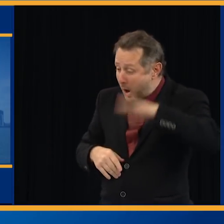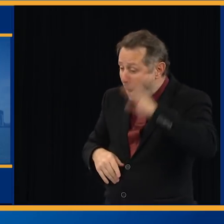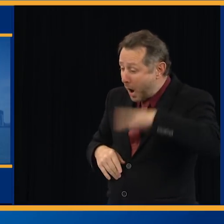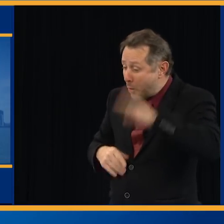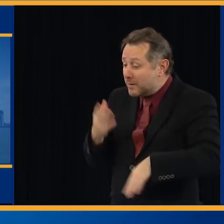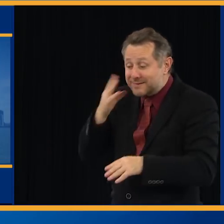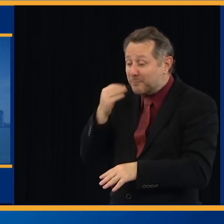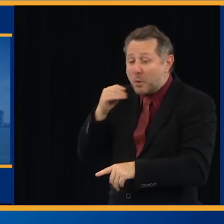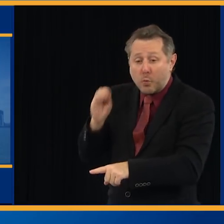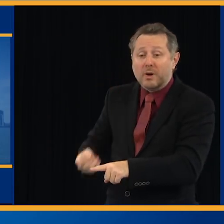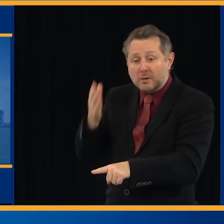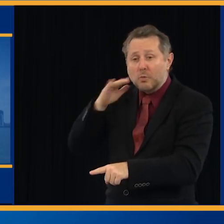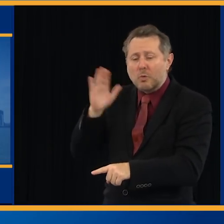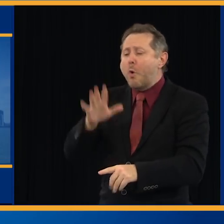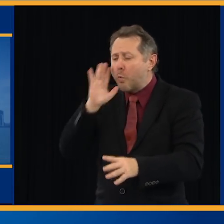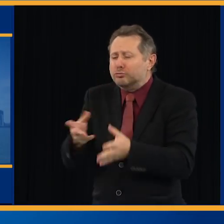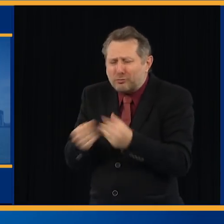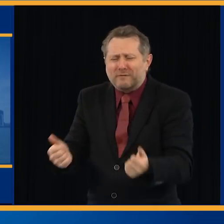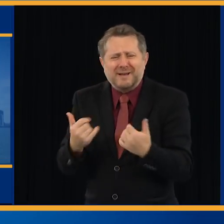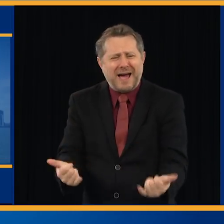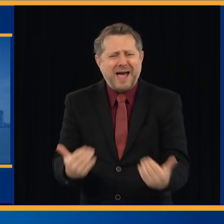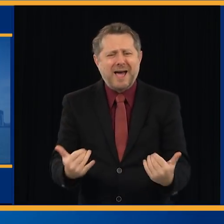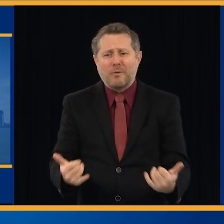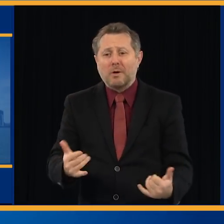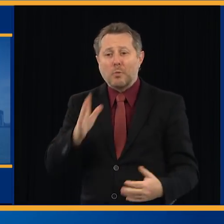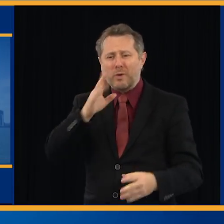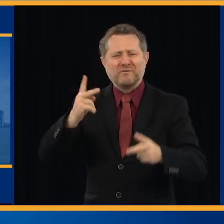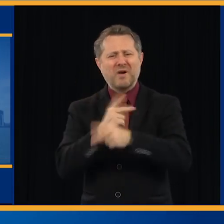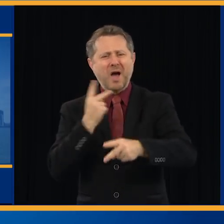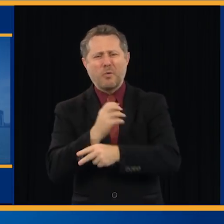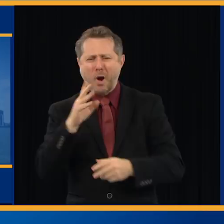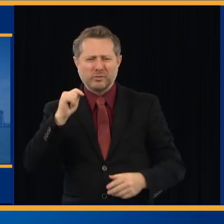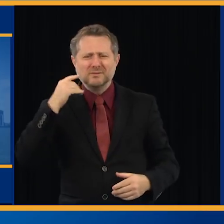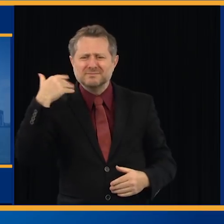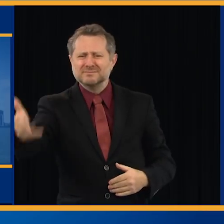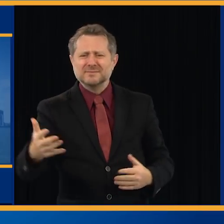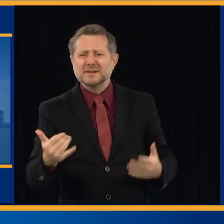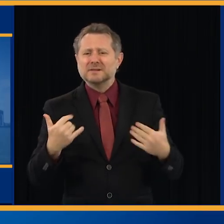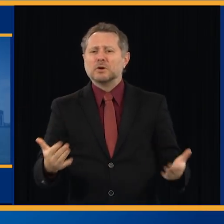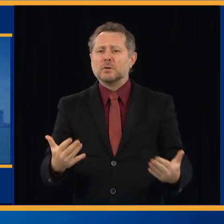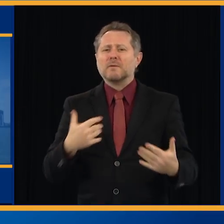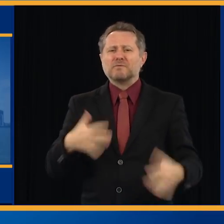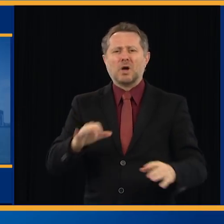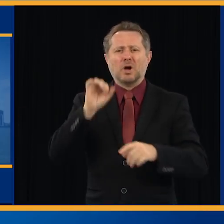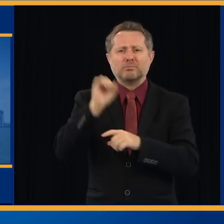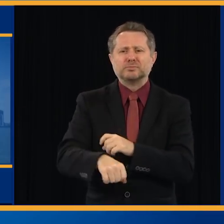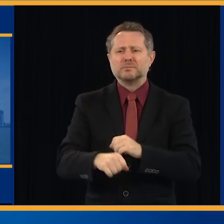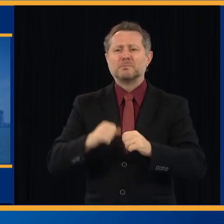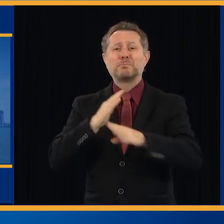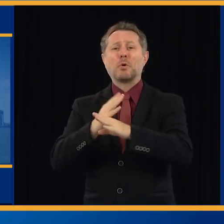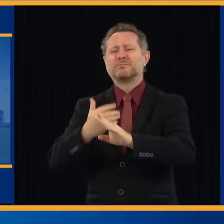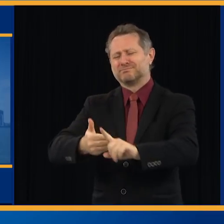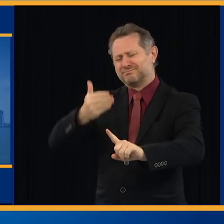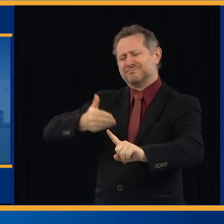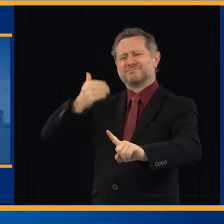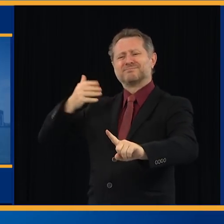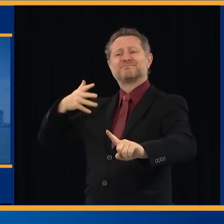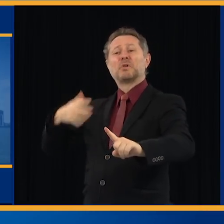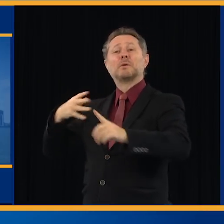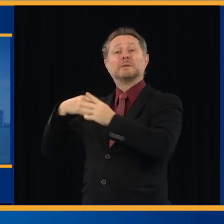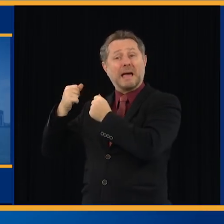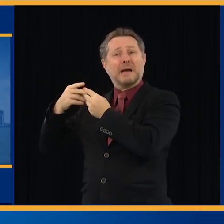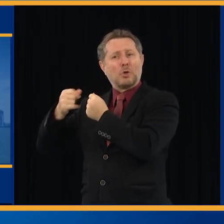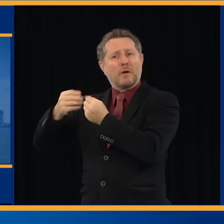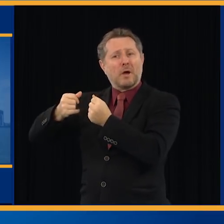to do it. And we've overcome every obstacle that we've been thrown. We have the beast on the